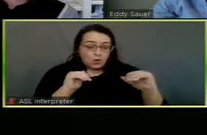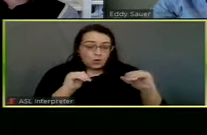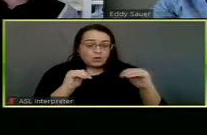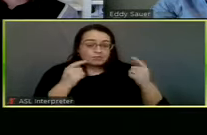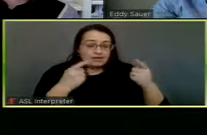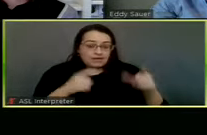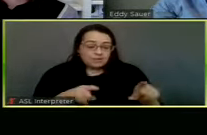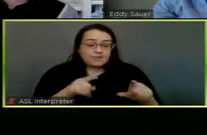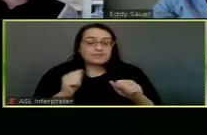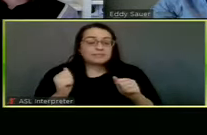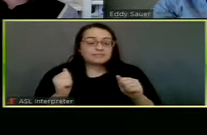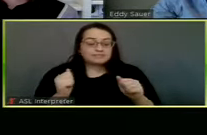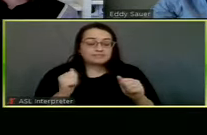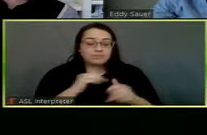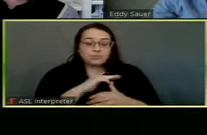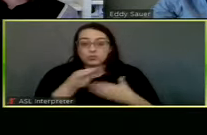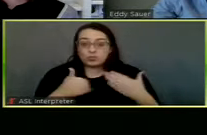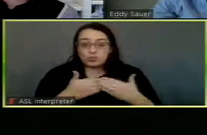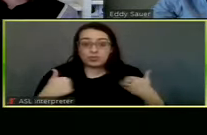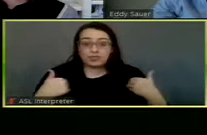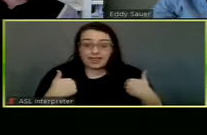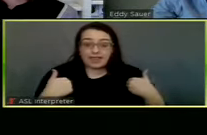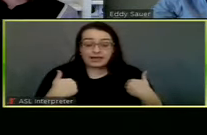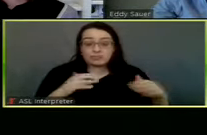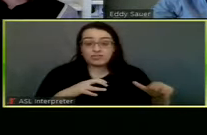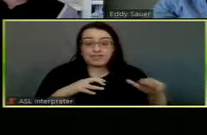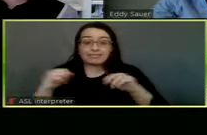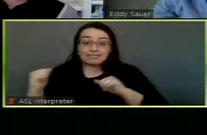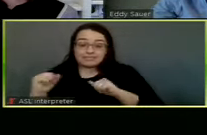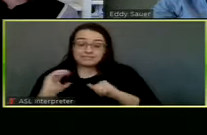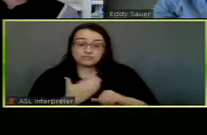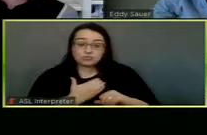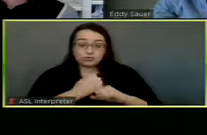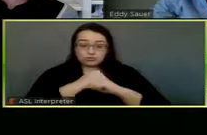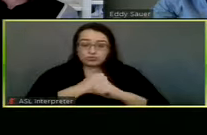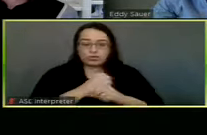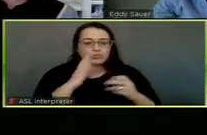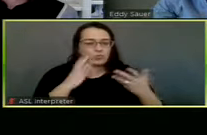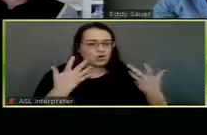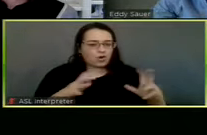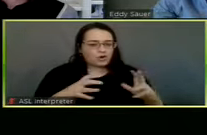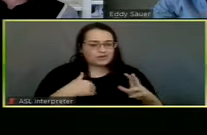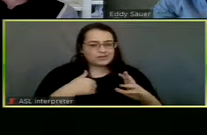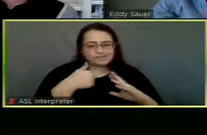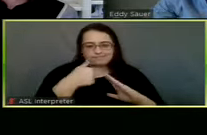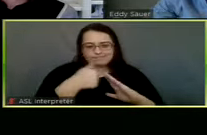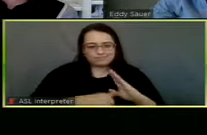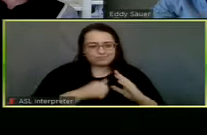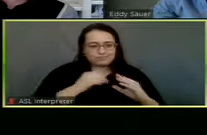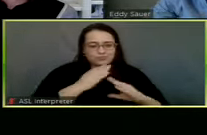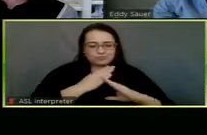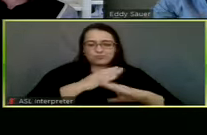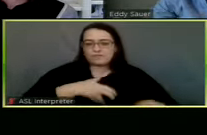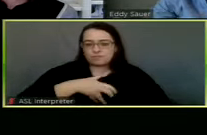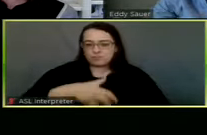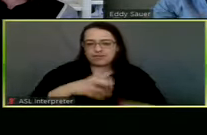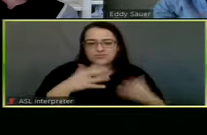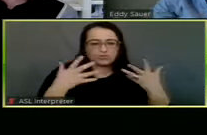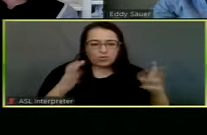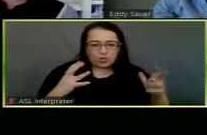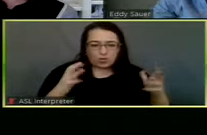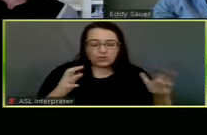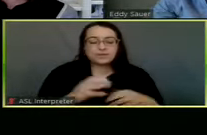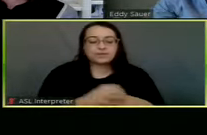is that everything, every animal that comes out of our shelter can be spayed and neutered. That, and that once we